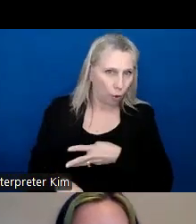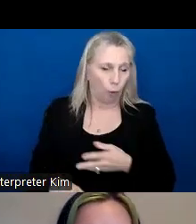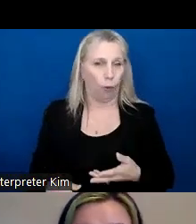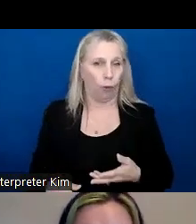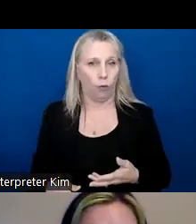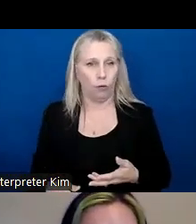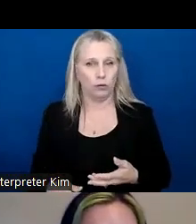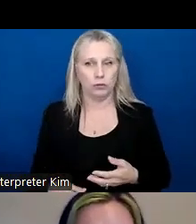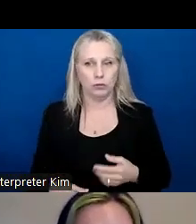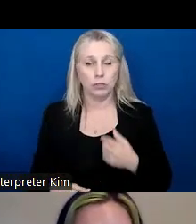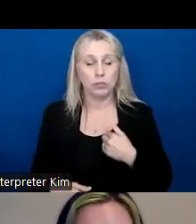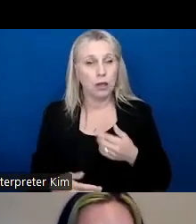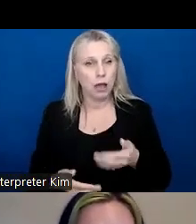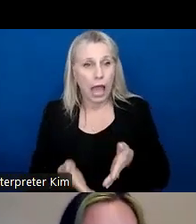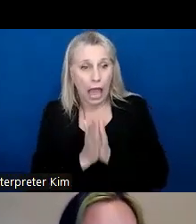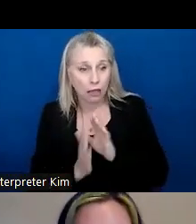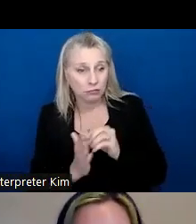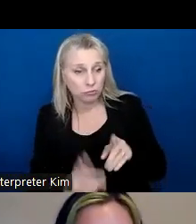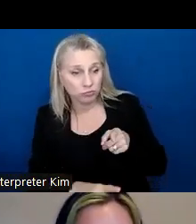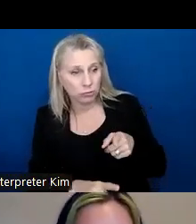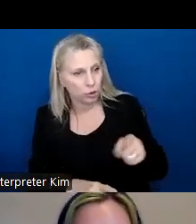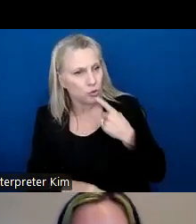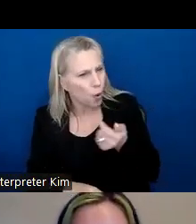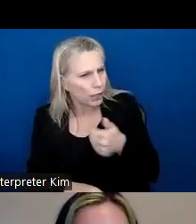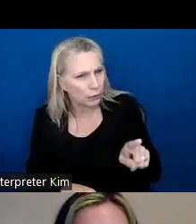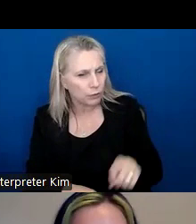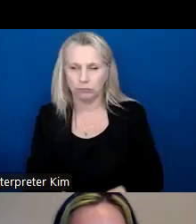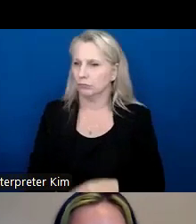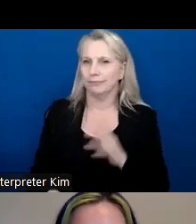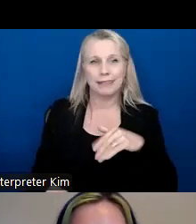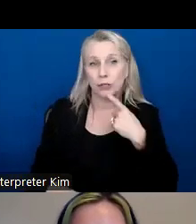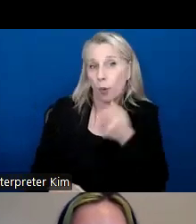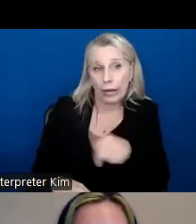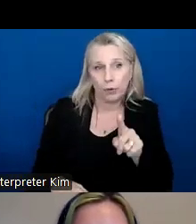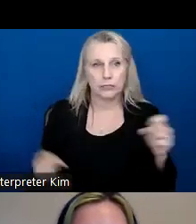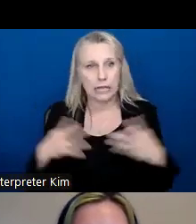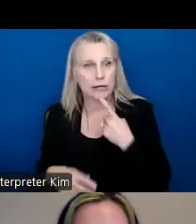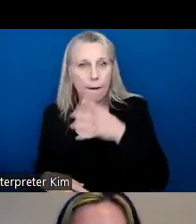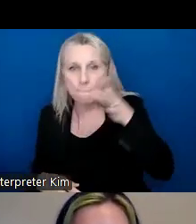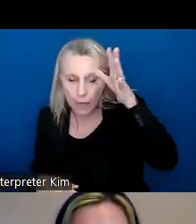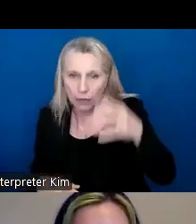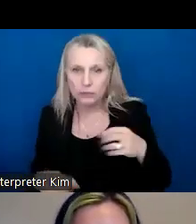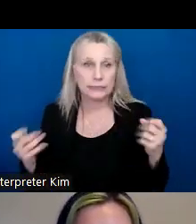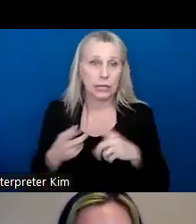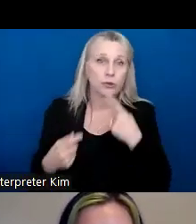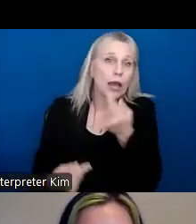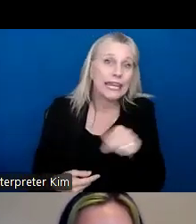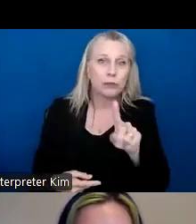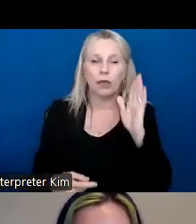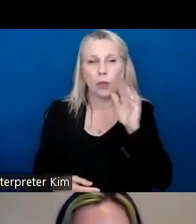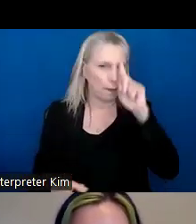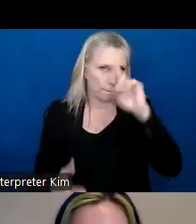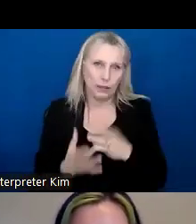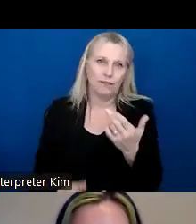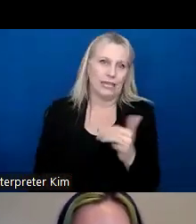Um, so, you know, I asked him, have you told anybody? And he hadn't told anybody. He was scared to tell his parents. He was scared to tell anyone because he thought that they wouldn't